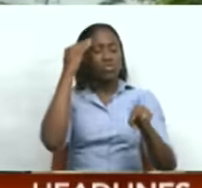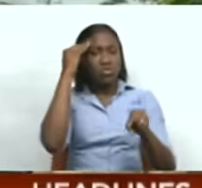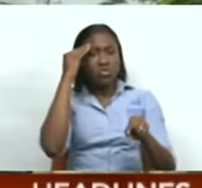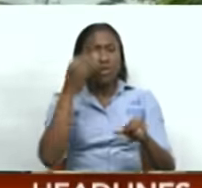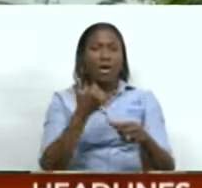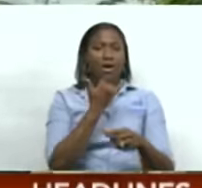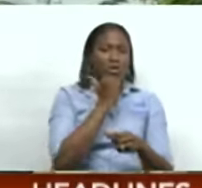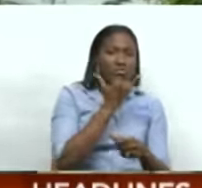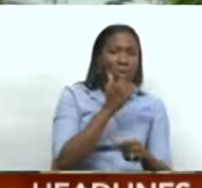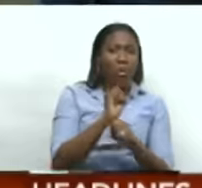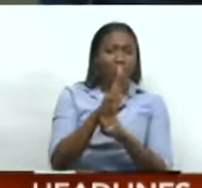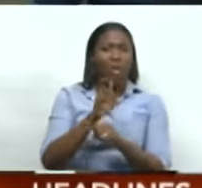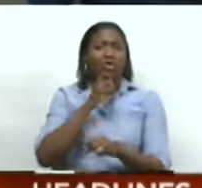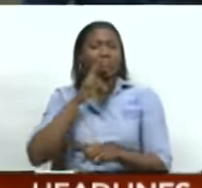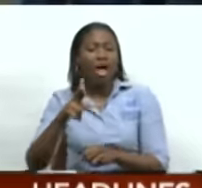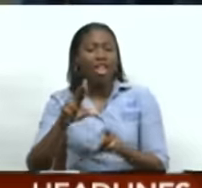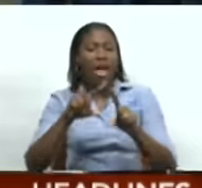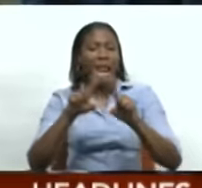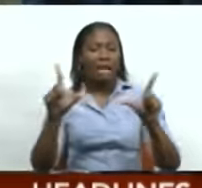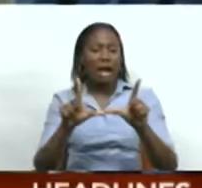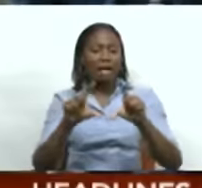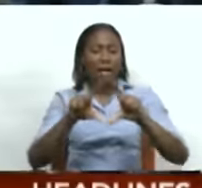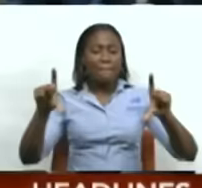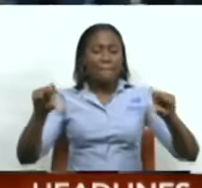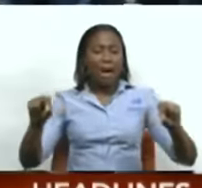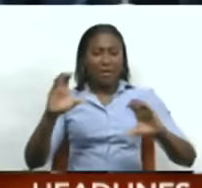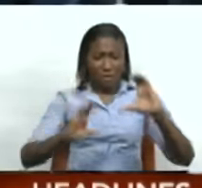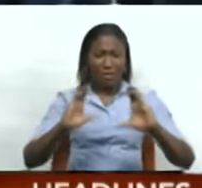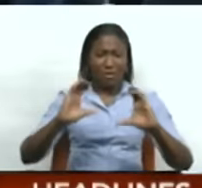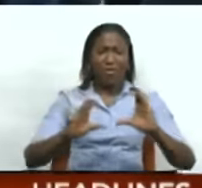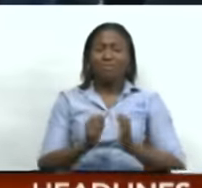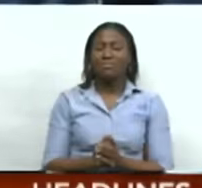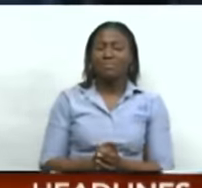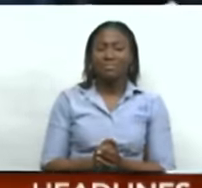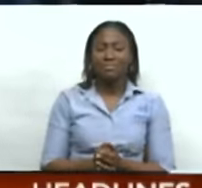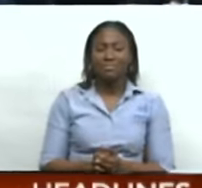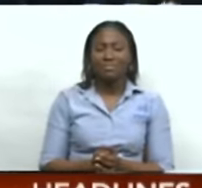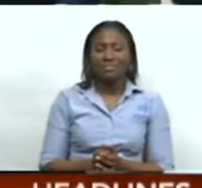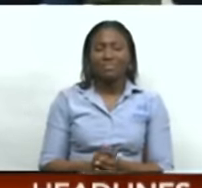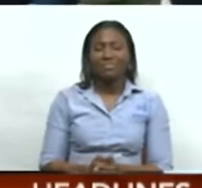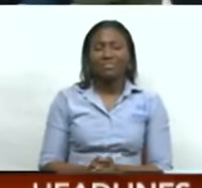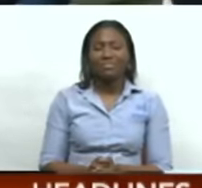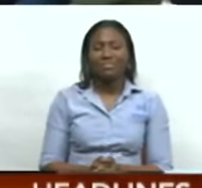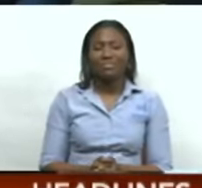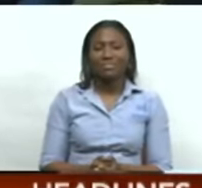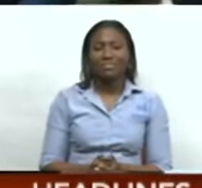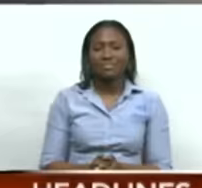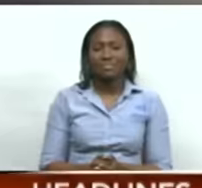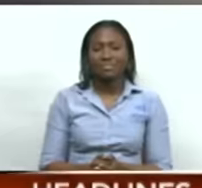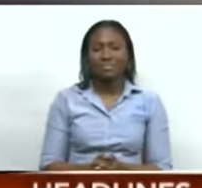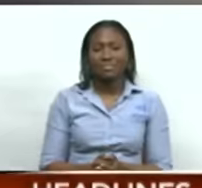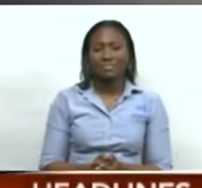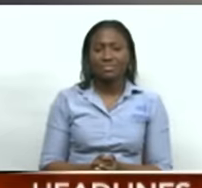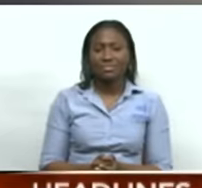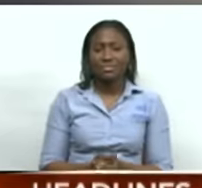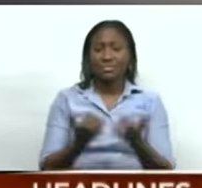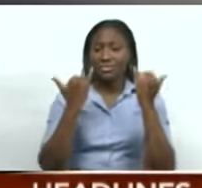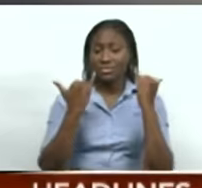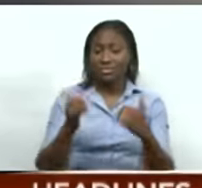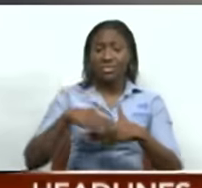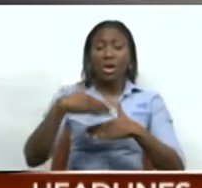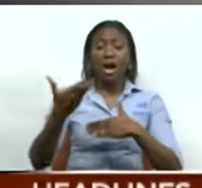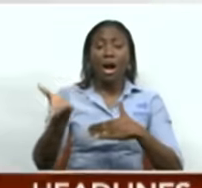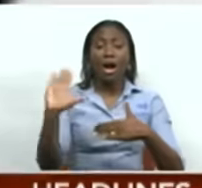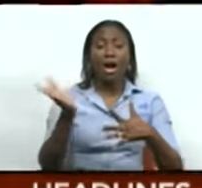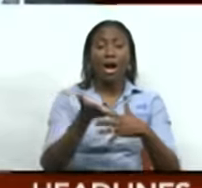at the Karenage Police Youth Club and Homebook Centre earlier today. Kimmery Fletcher, CNC3 News. Well, still to come in the